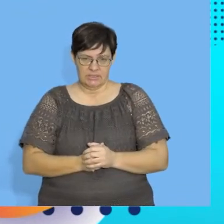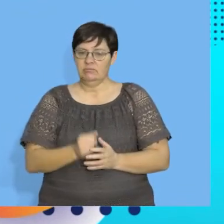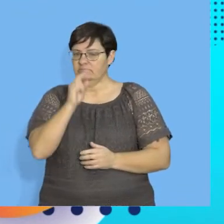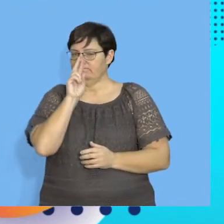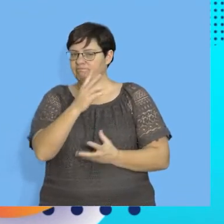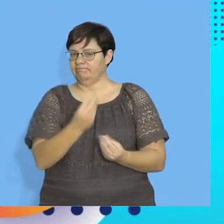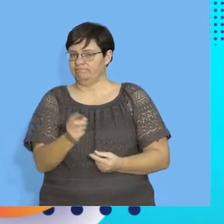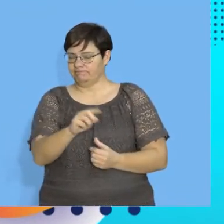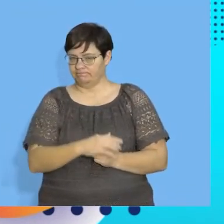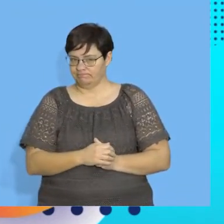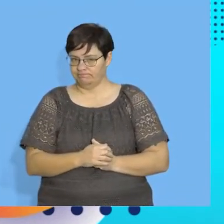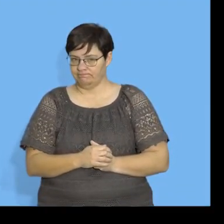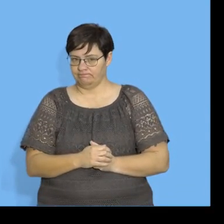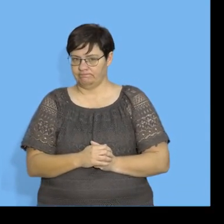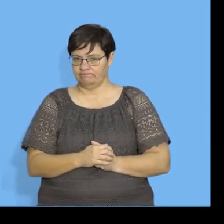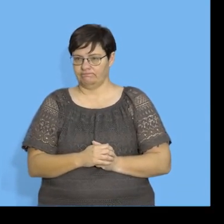Let's see what we have to do.